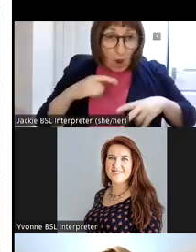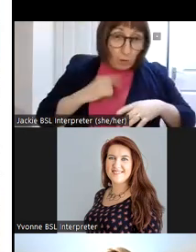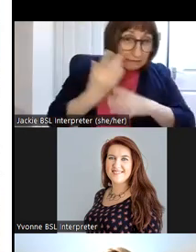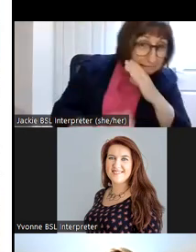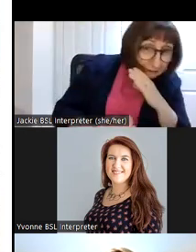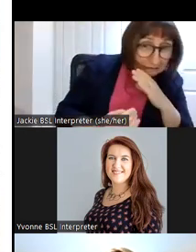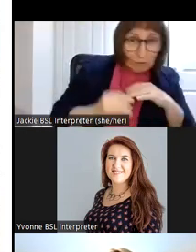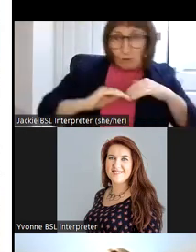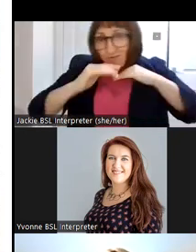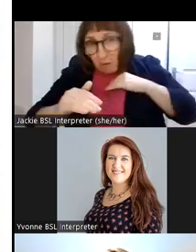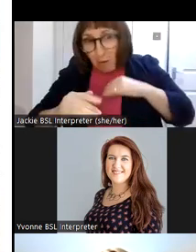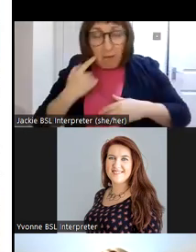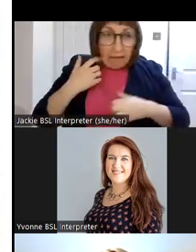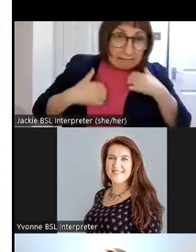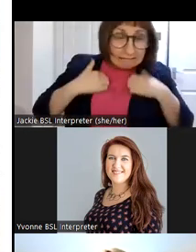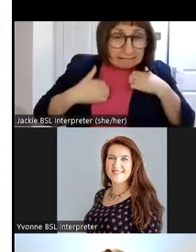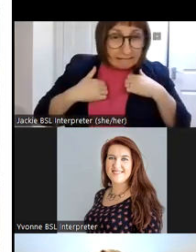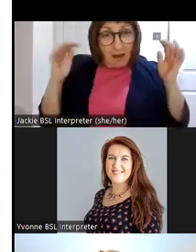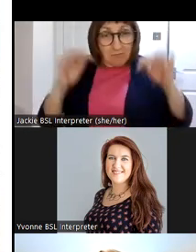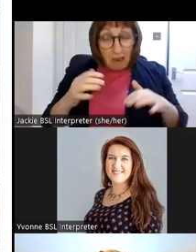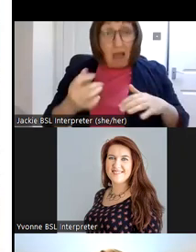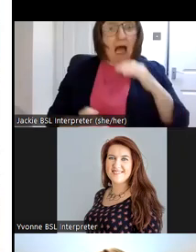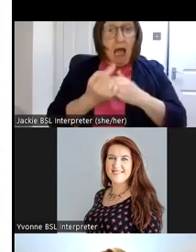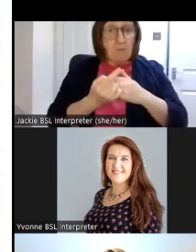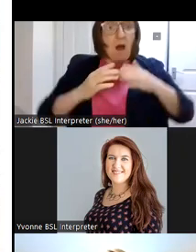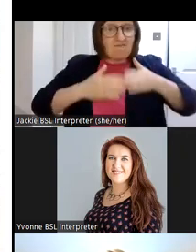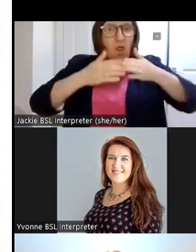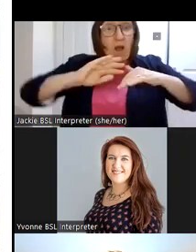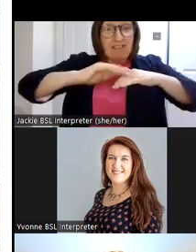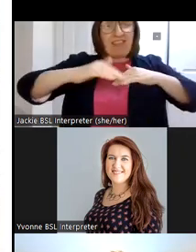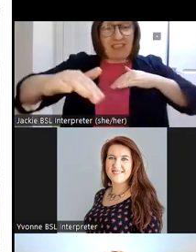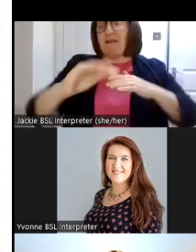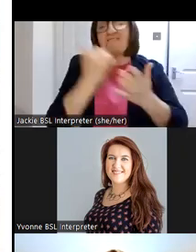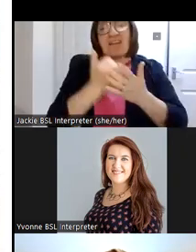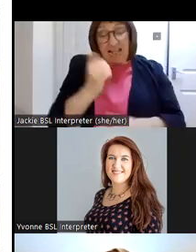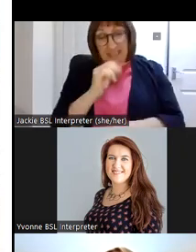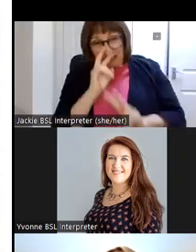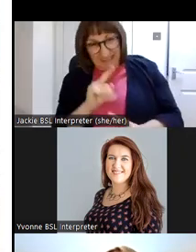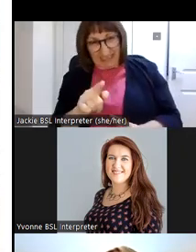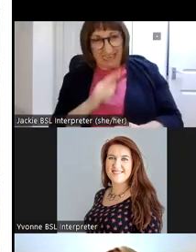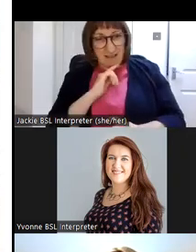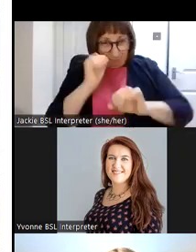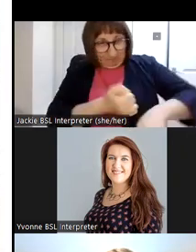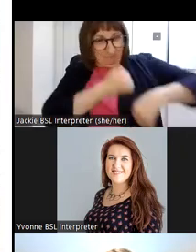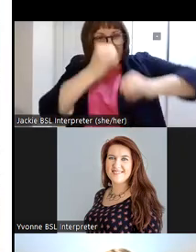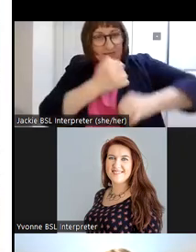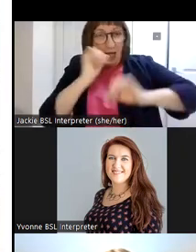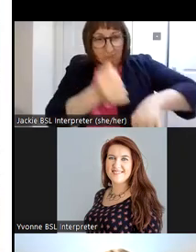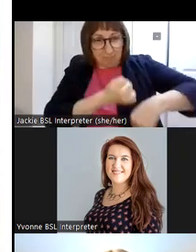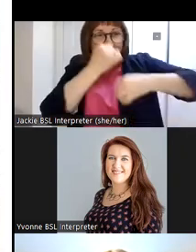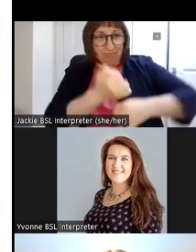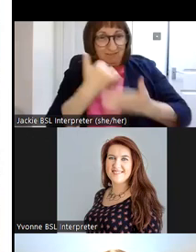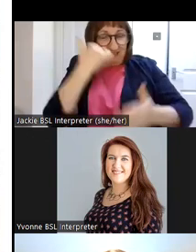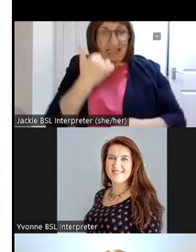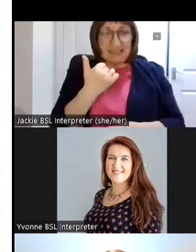float uh so it turned out that it floated so it was fantastic you can see a gentleman paddling away uh